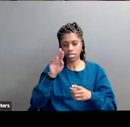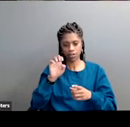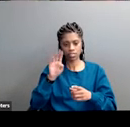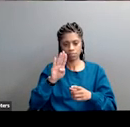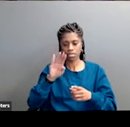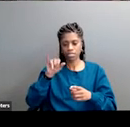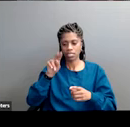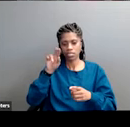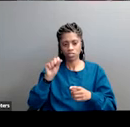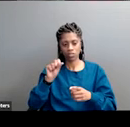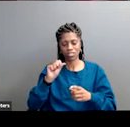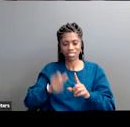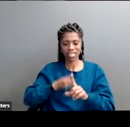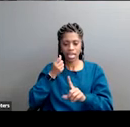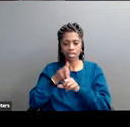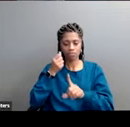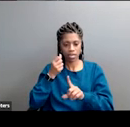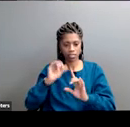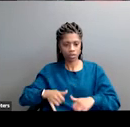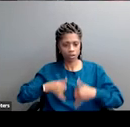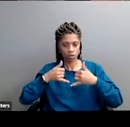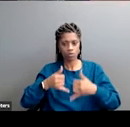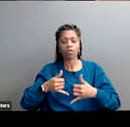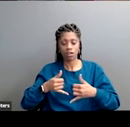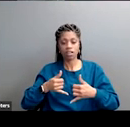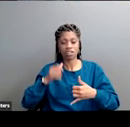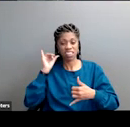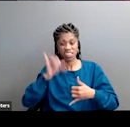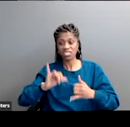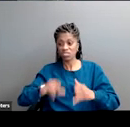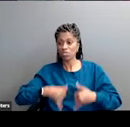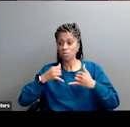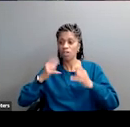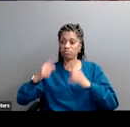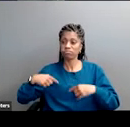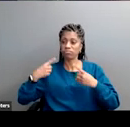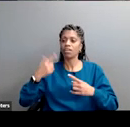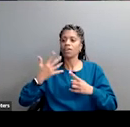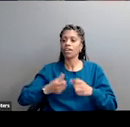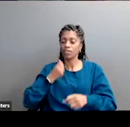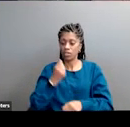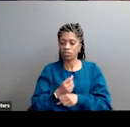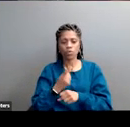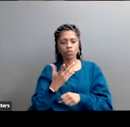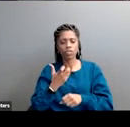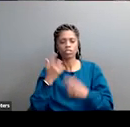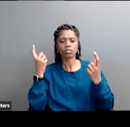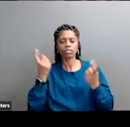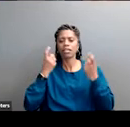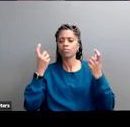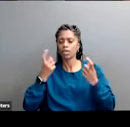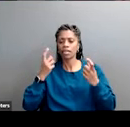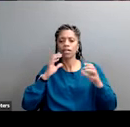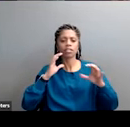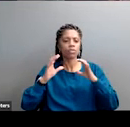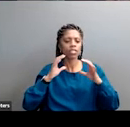are if you know the network you know what this is all about the last going on now five years we've been looking to celebrate and lift up a communications effort by